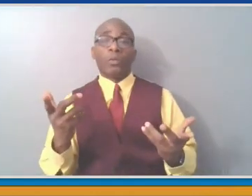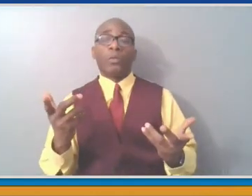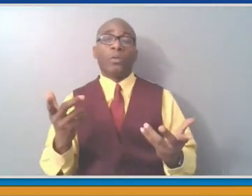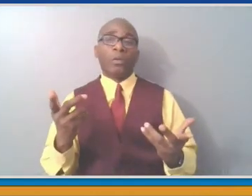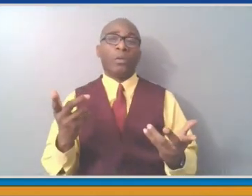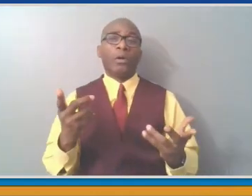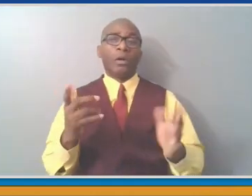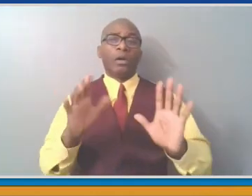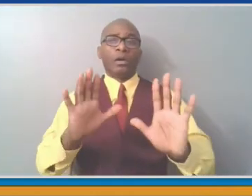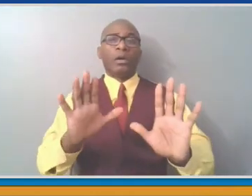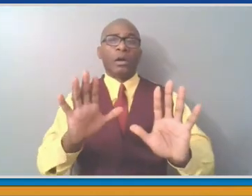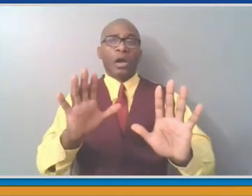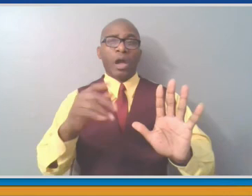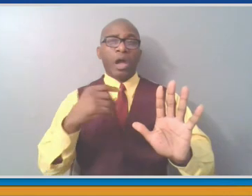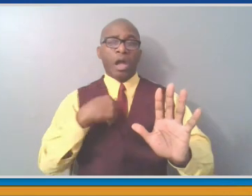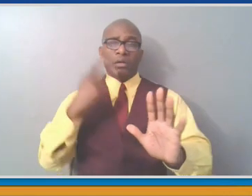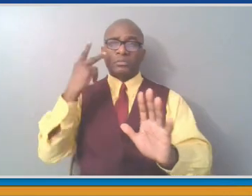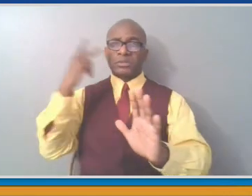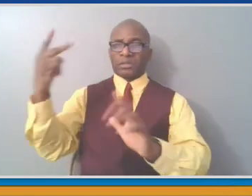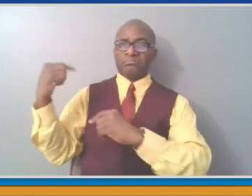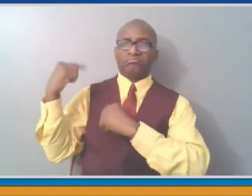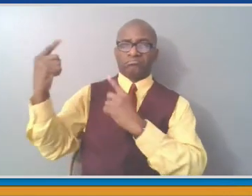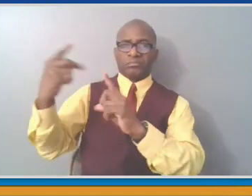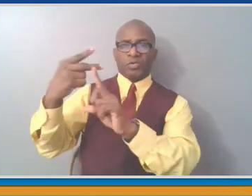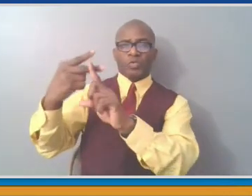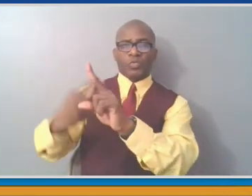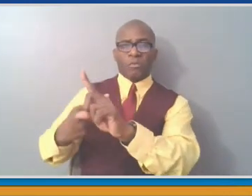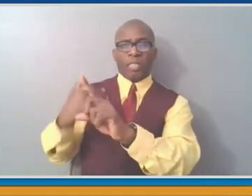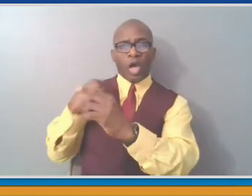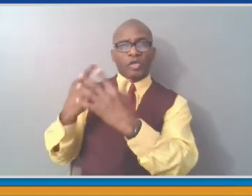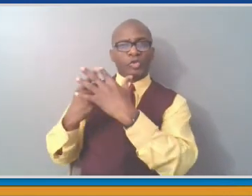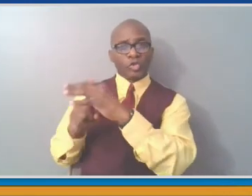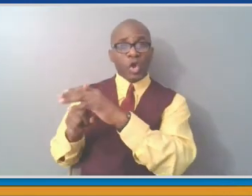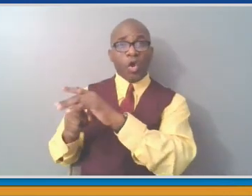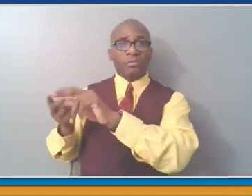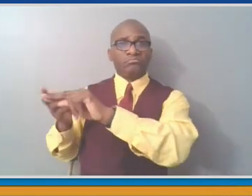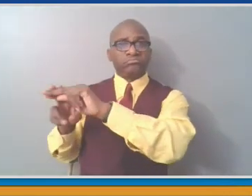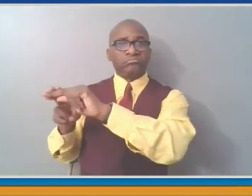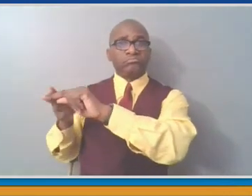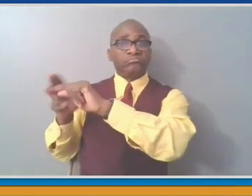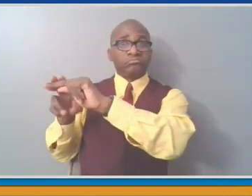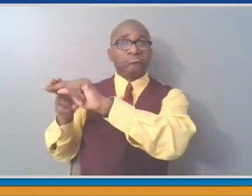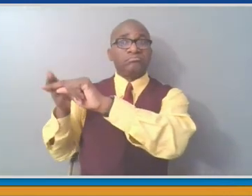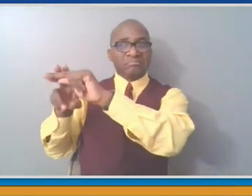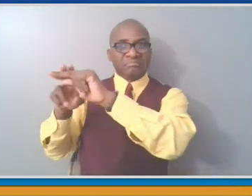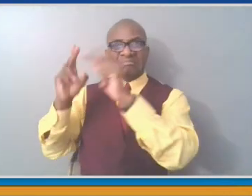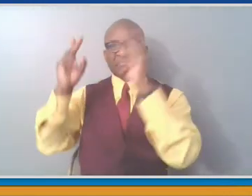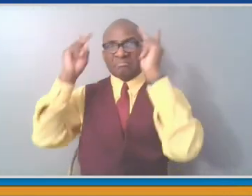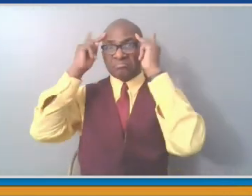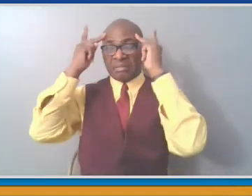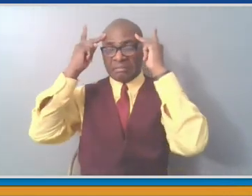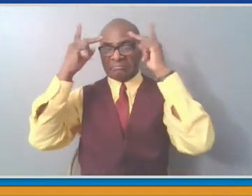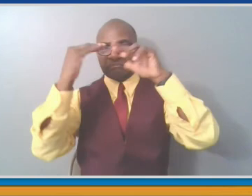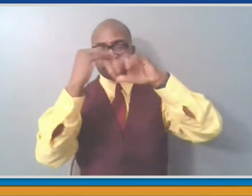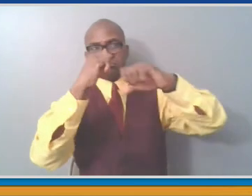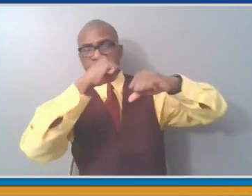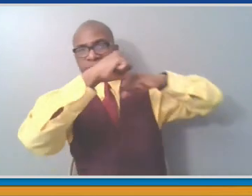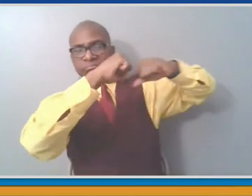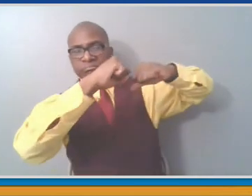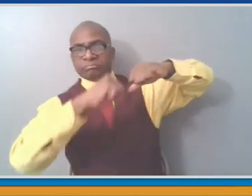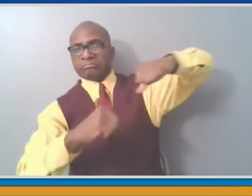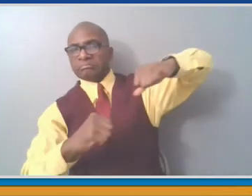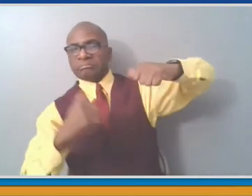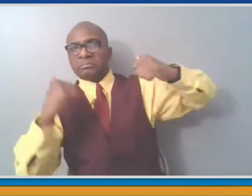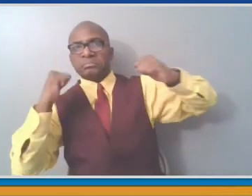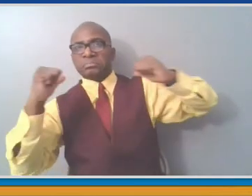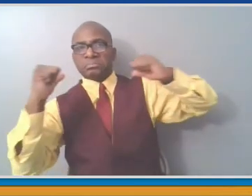vaccine proved to be healthy. No particularly bad reactions to it. People who were hesitant saw that. I think we saw a lot of prominent